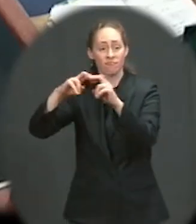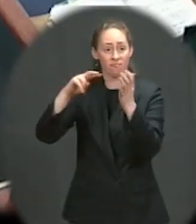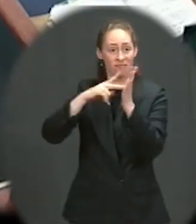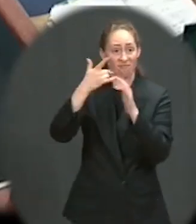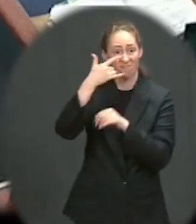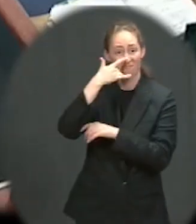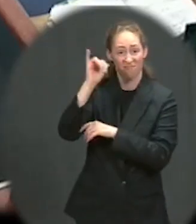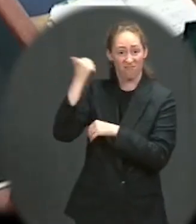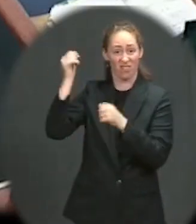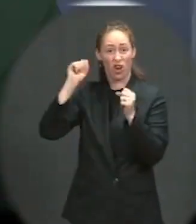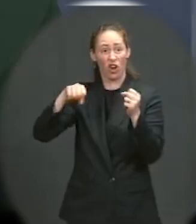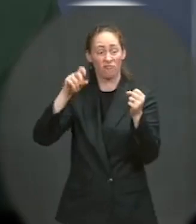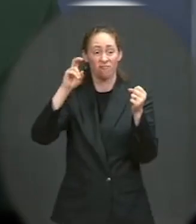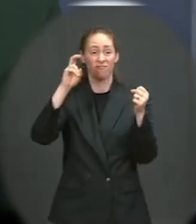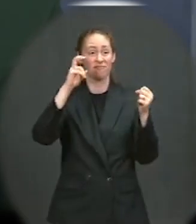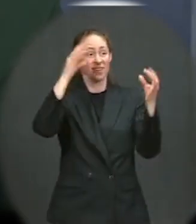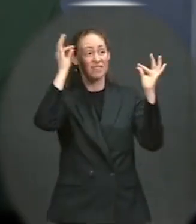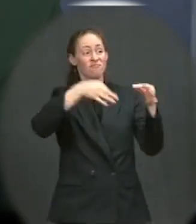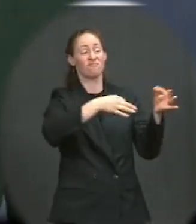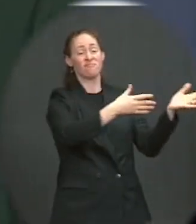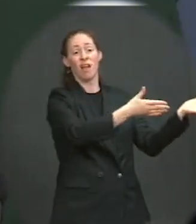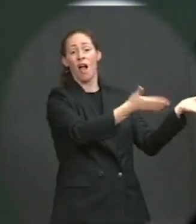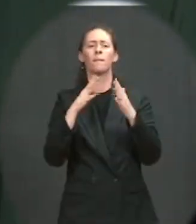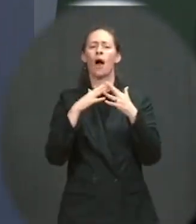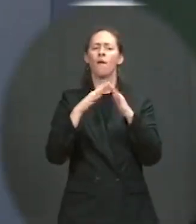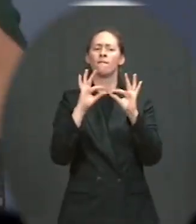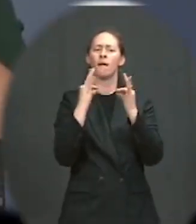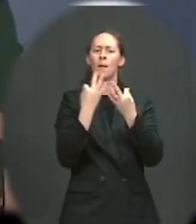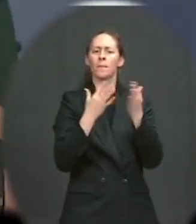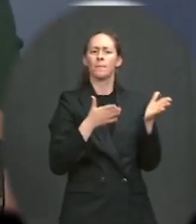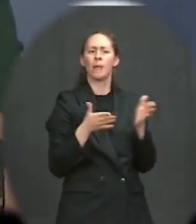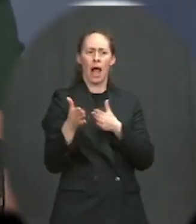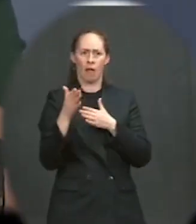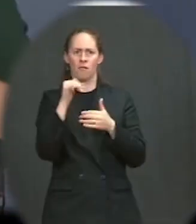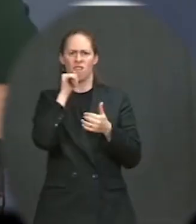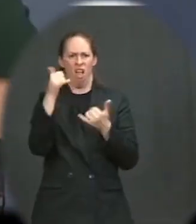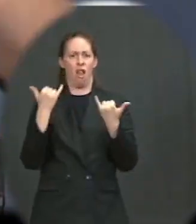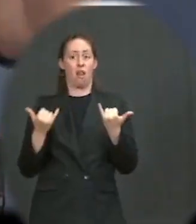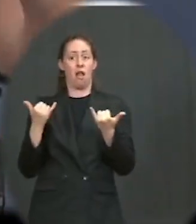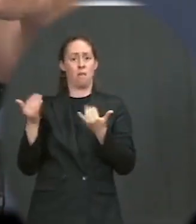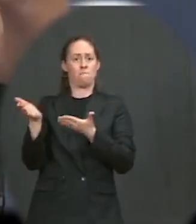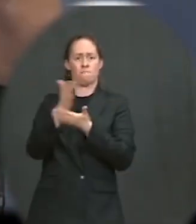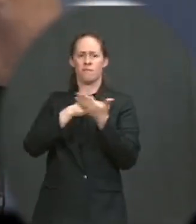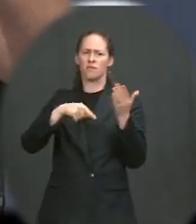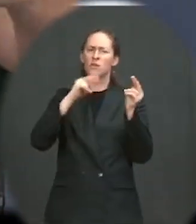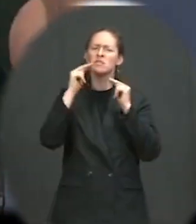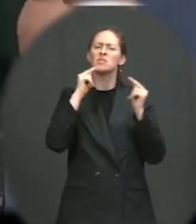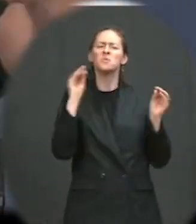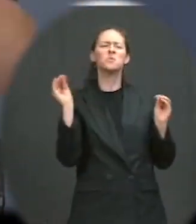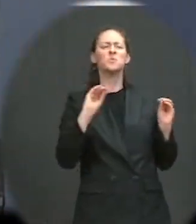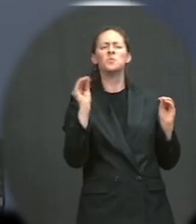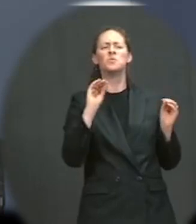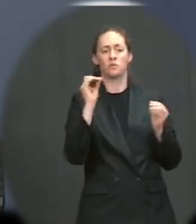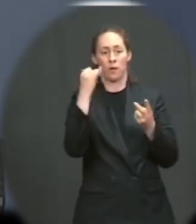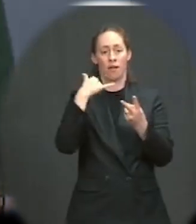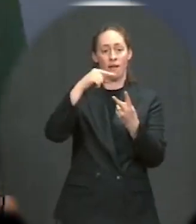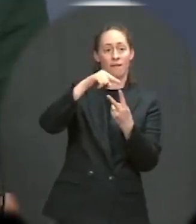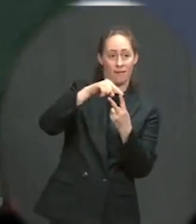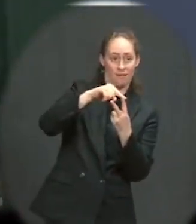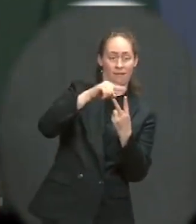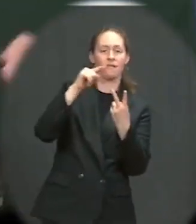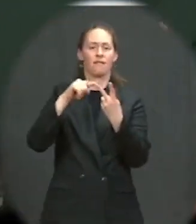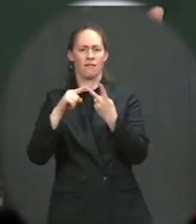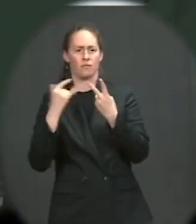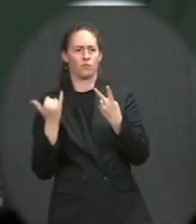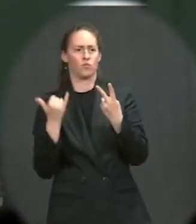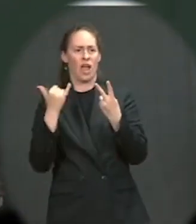withdrawing? So I don't have any more assessment beyond the intelligence community. We've been saying two tracks. Today is an example of two tracks actually moving forward